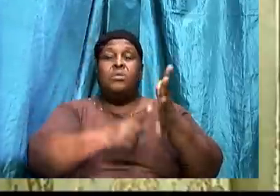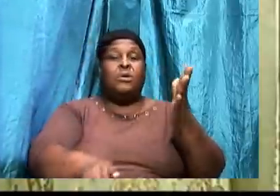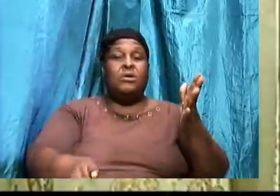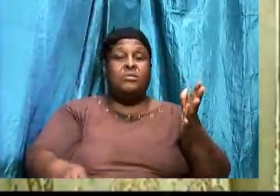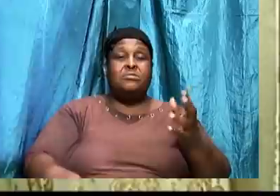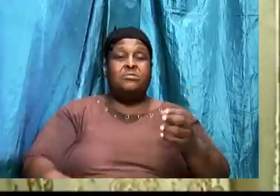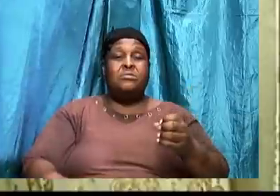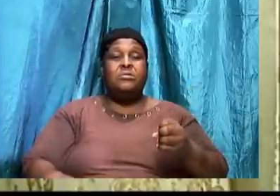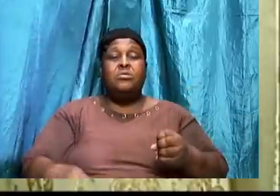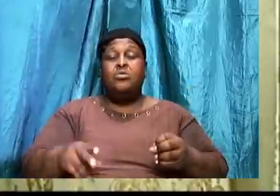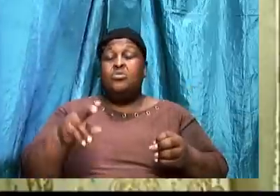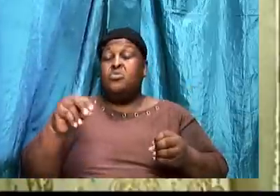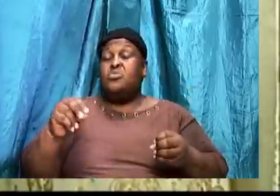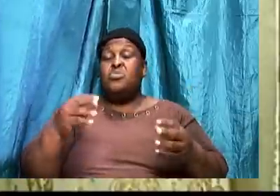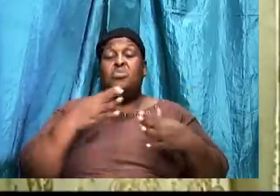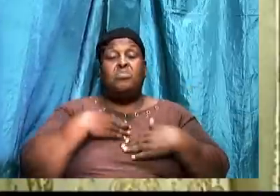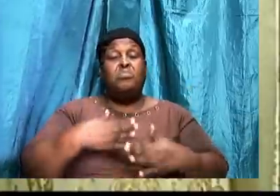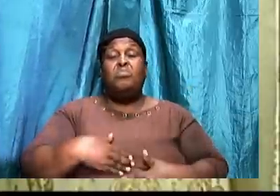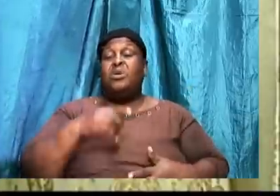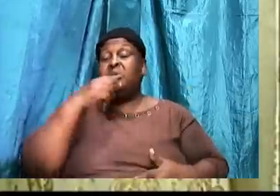Nobody told Abraham.